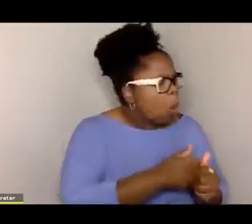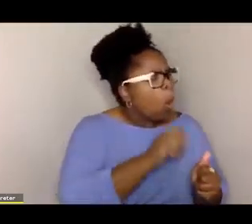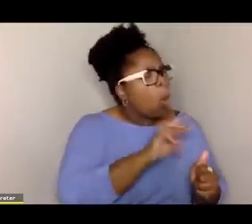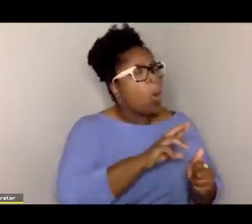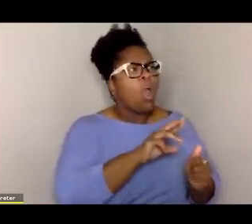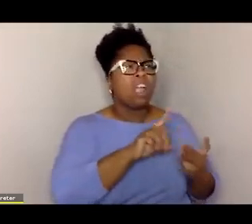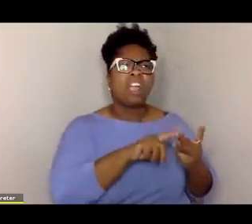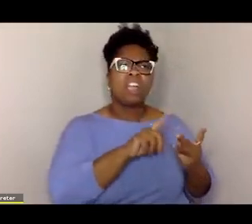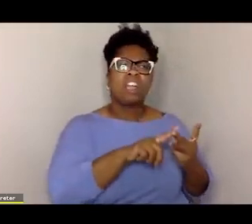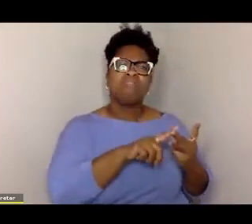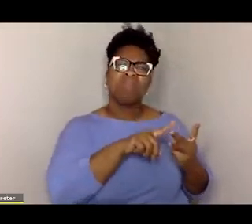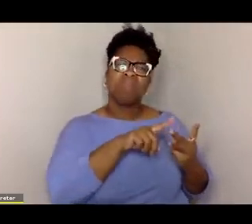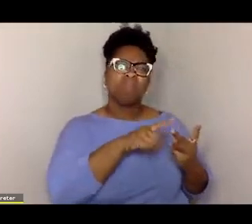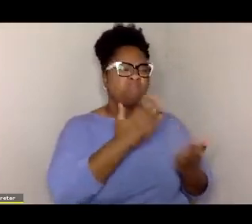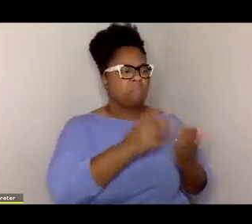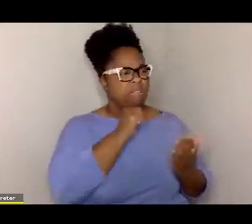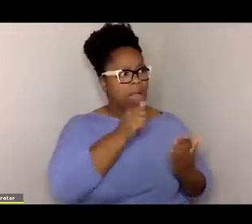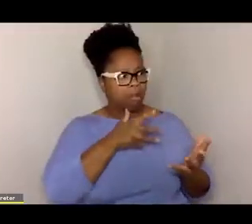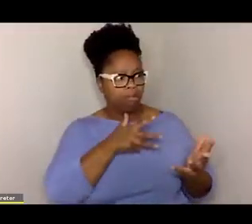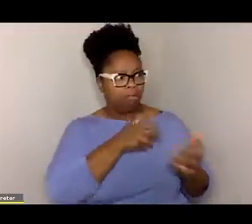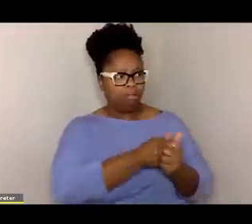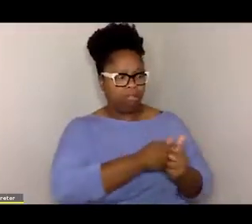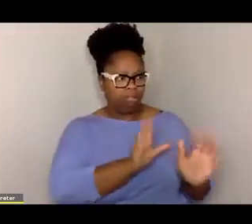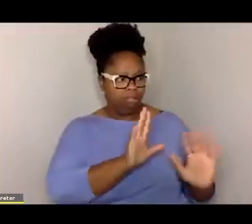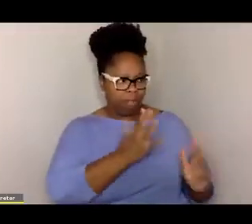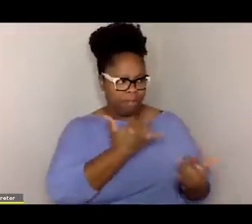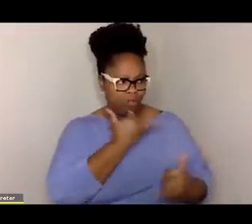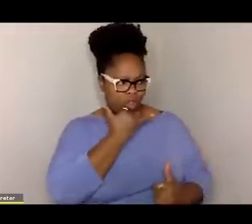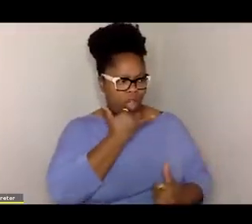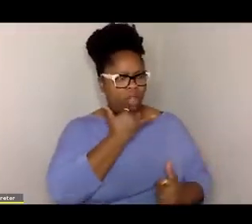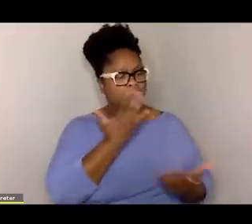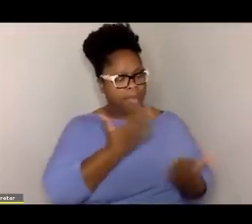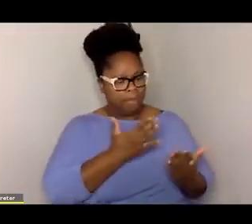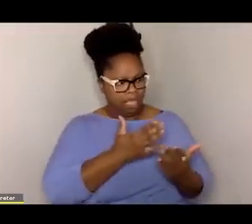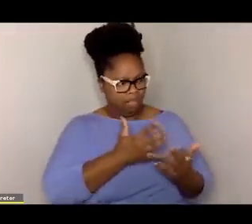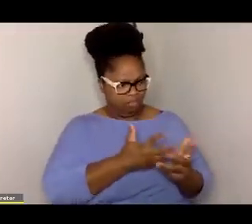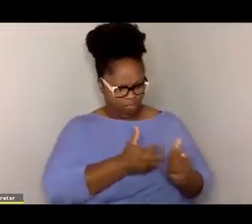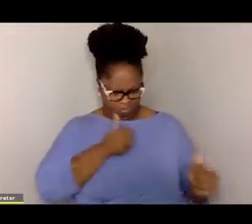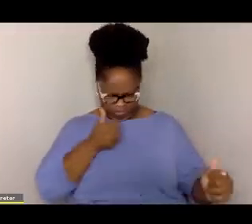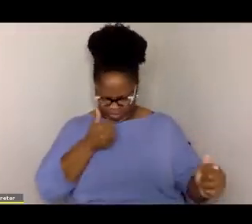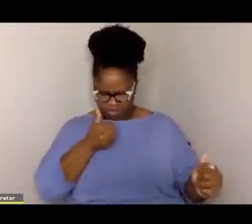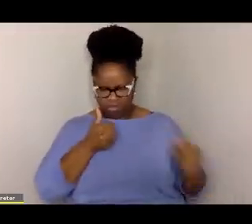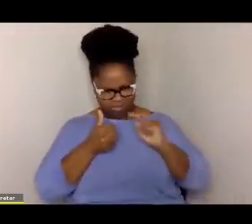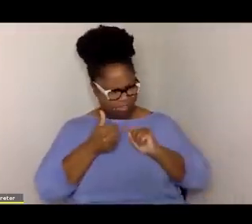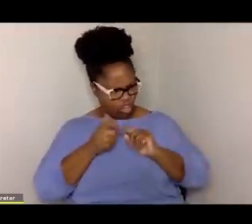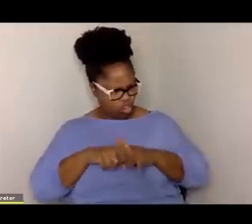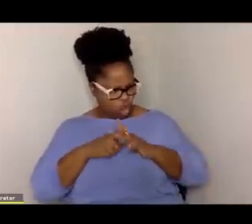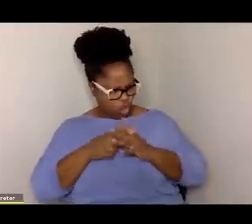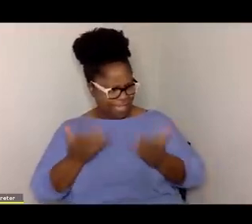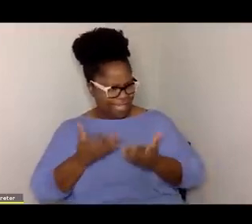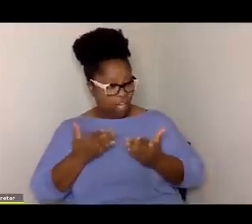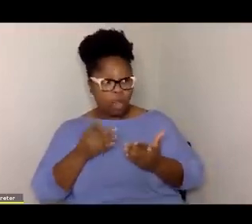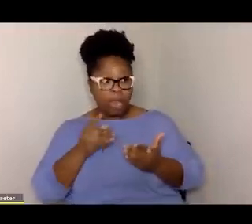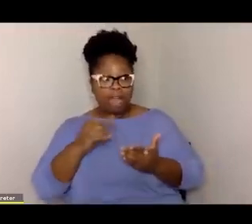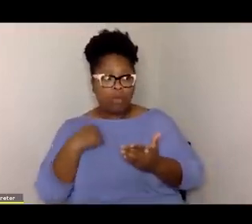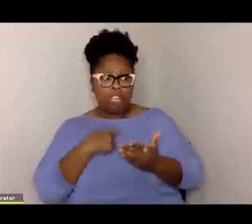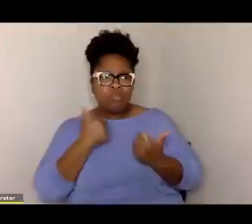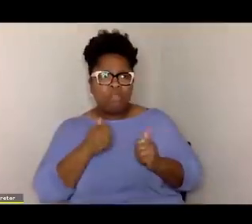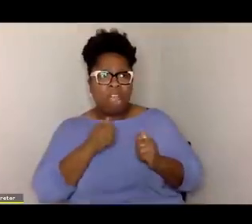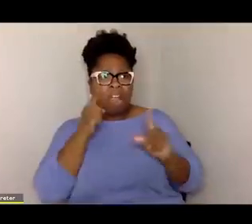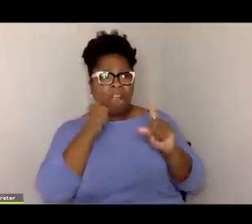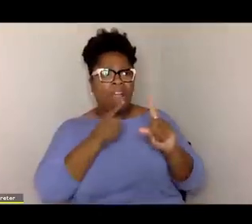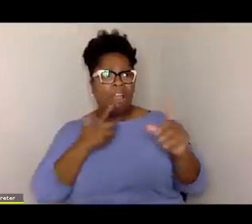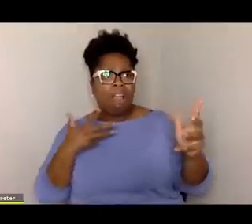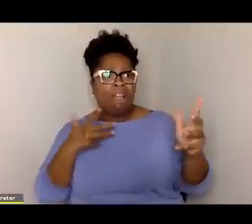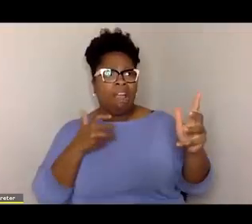time or should we think of it as making up for lost time or just starting where we are now? I think trying to catch